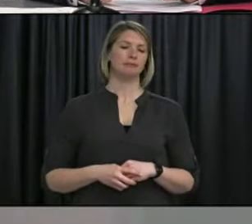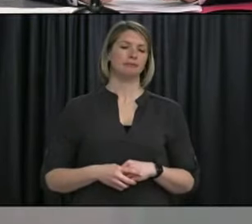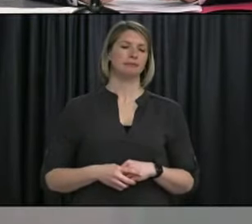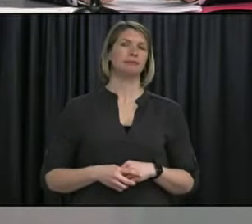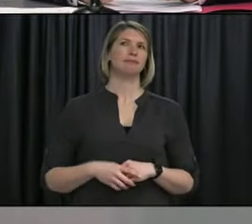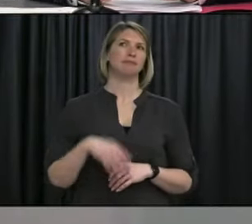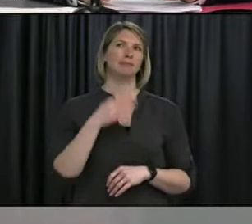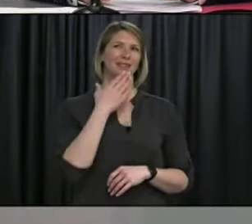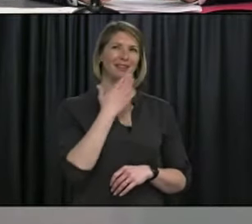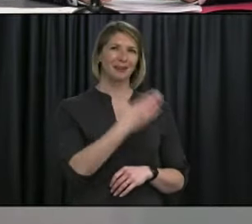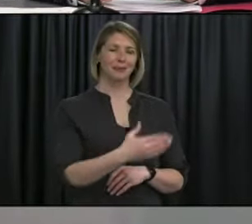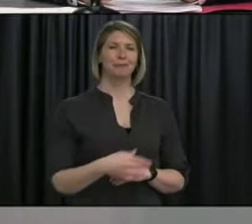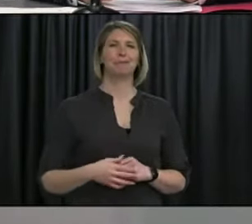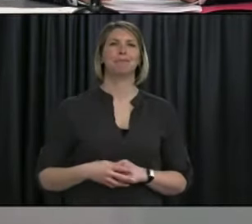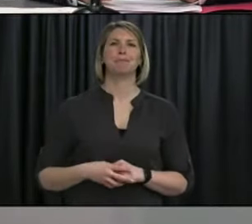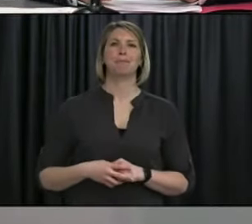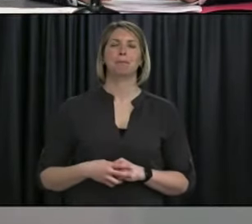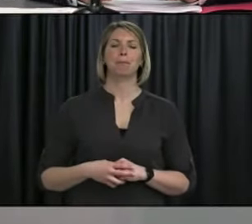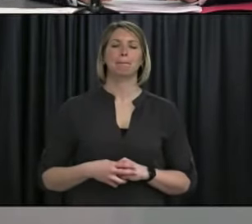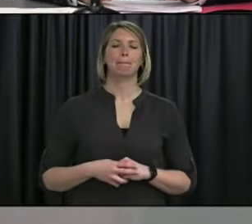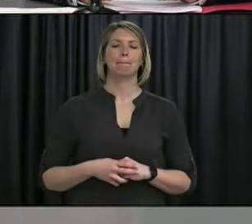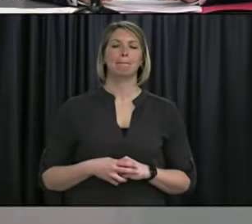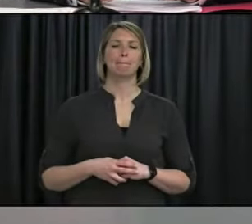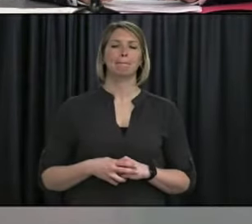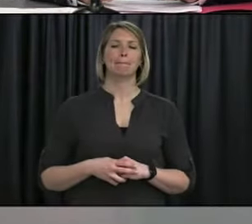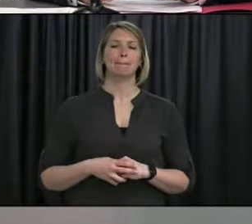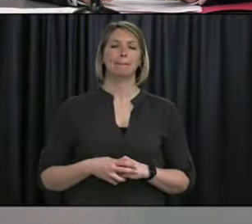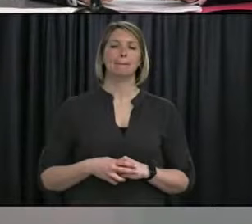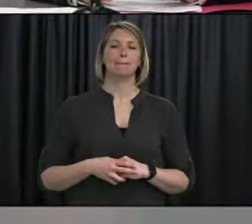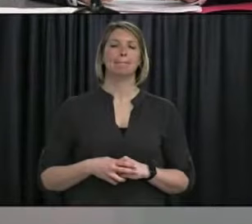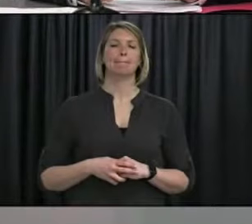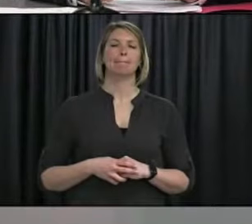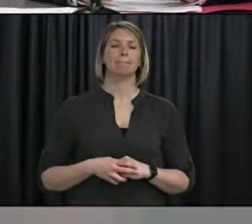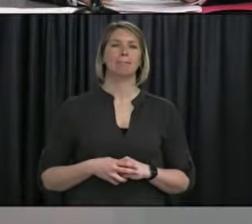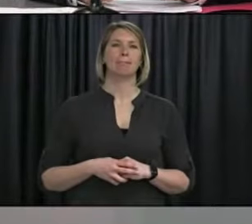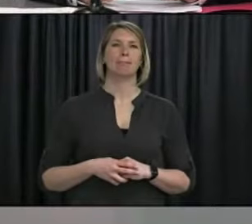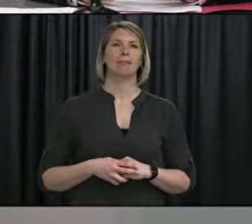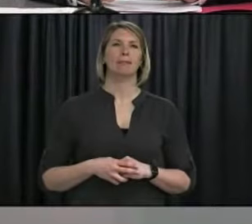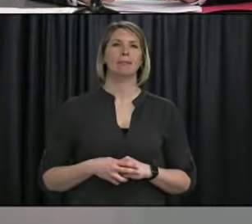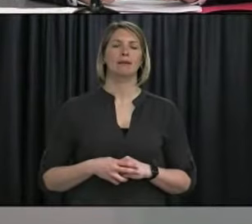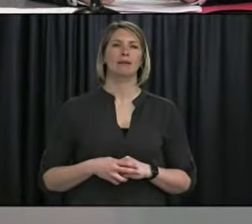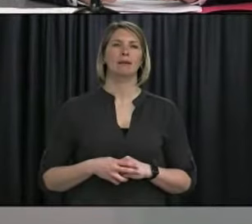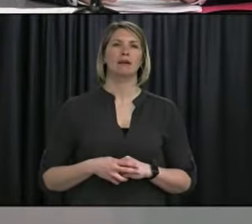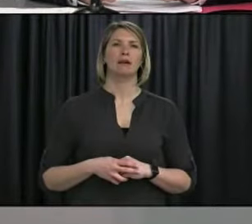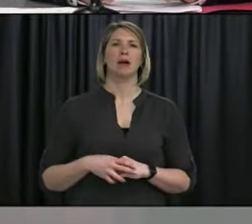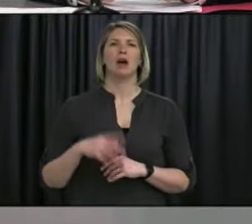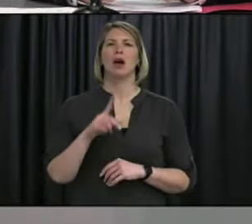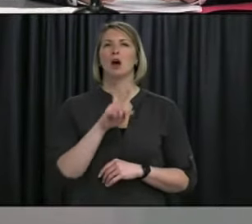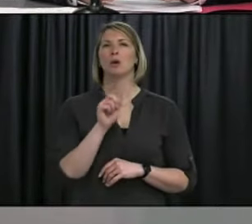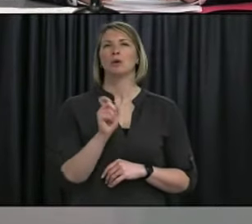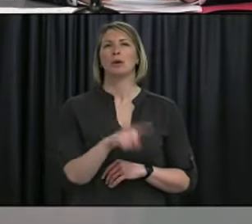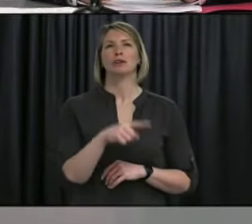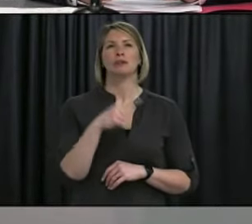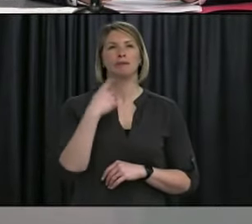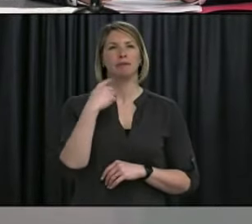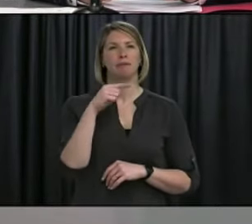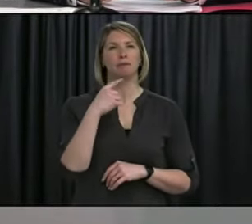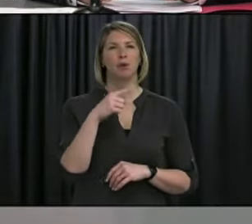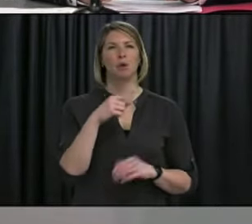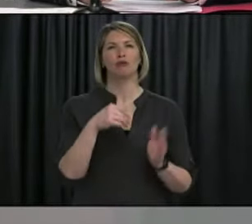Thank you. Um, I wanted to ask, and I think this is press directed to Dr. Fitzgerald, of the AstraZeneca